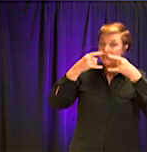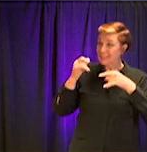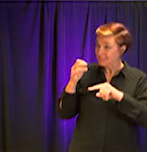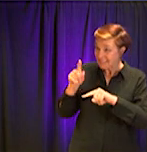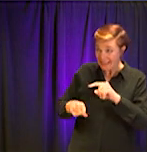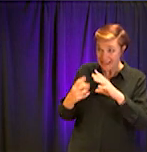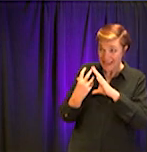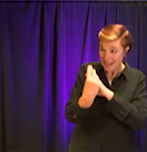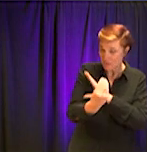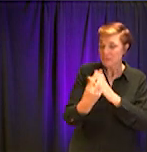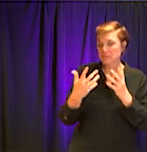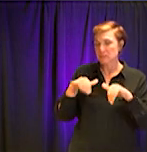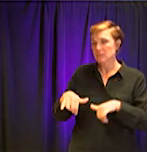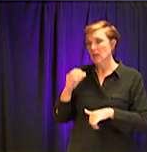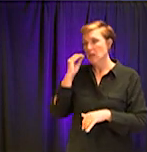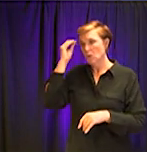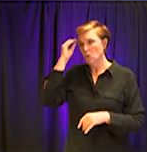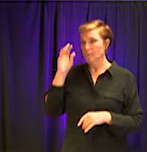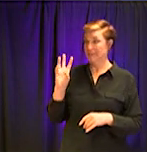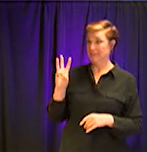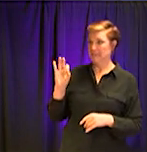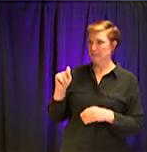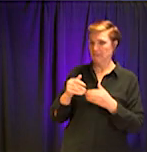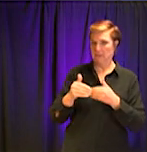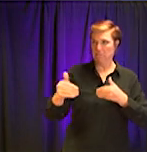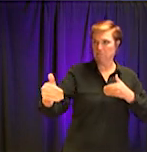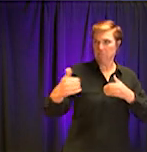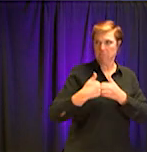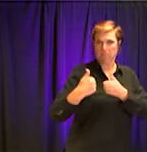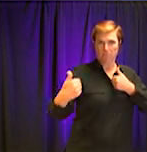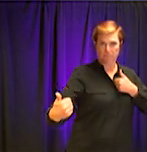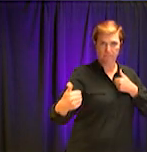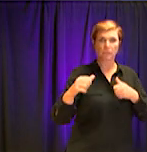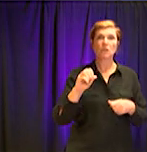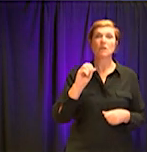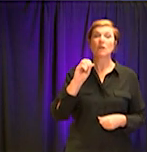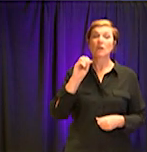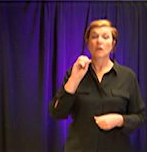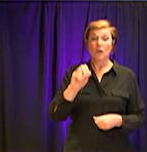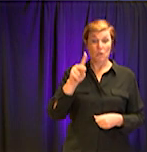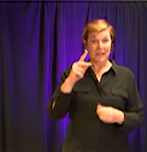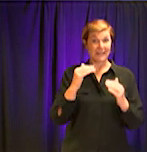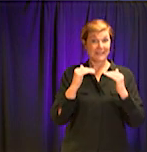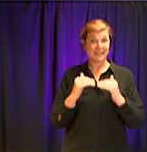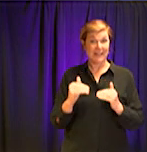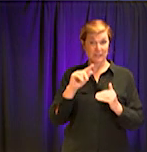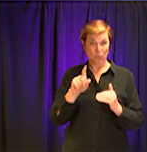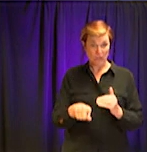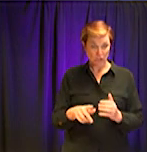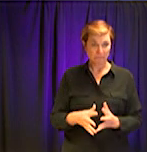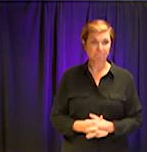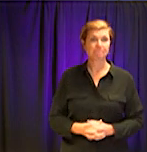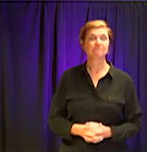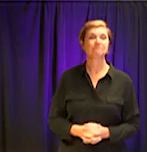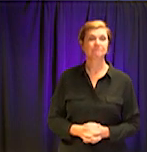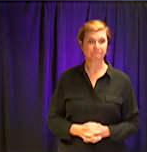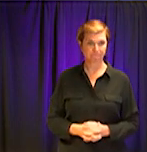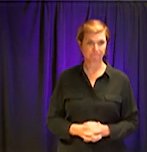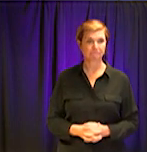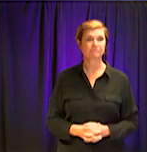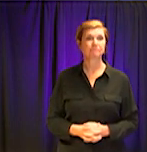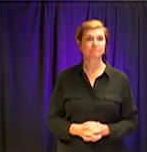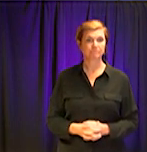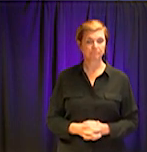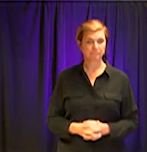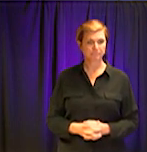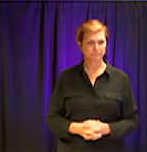you're talking to. Our next question. Well, I'm going to go to Lakeitha right now. We have a question online. Thank you, Brenda. Online, we have had